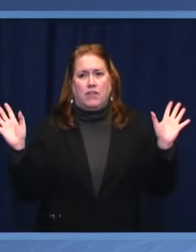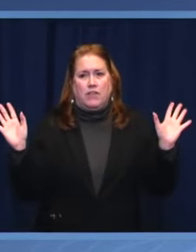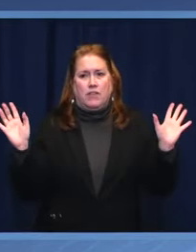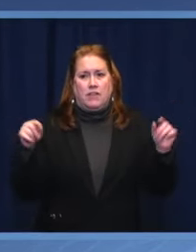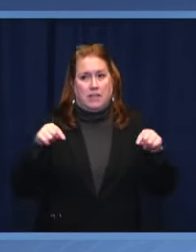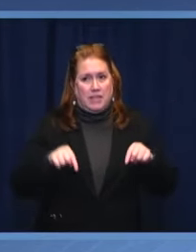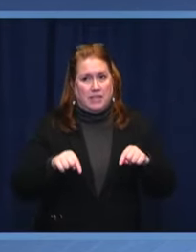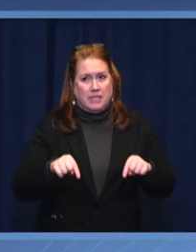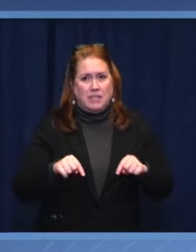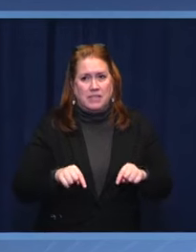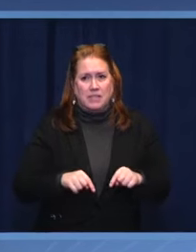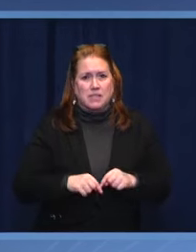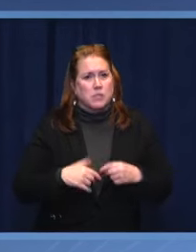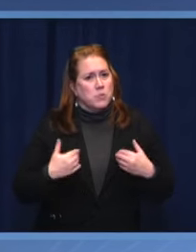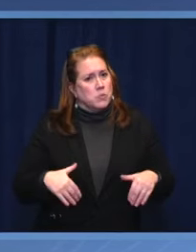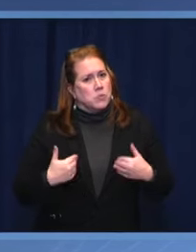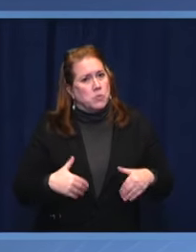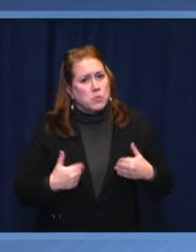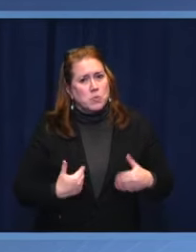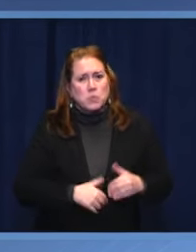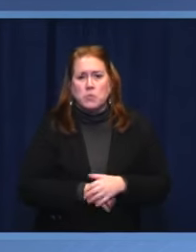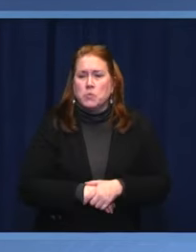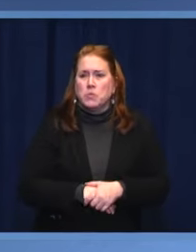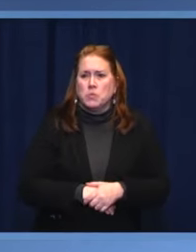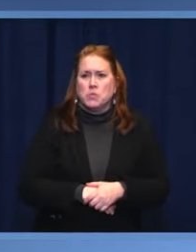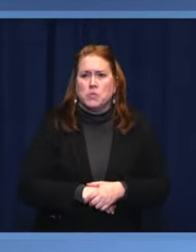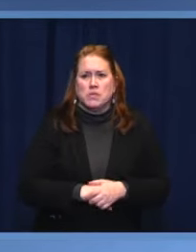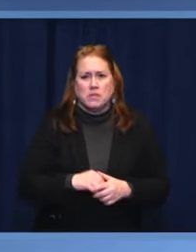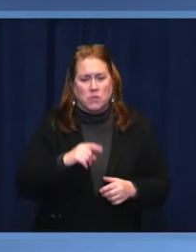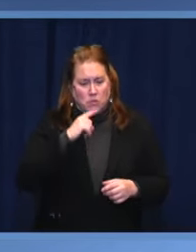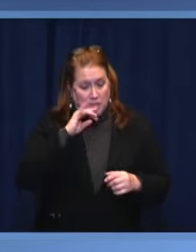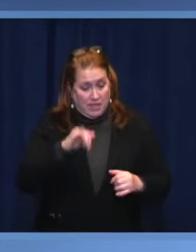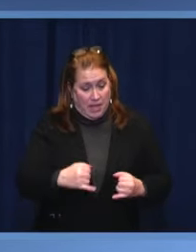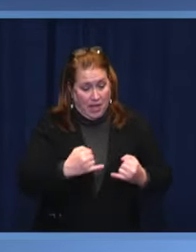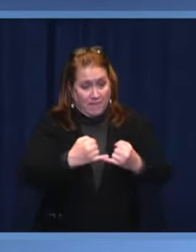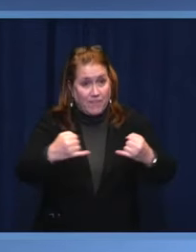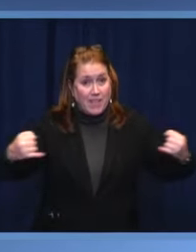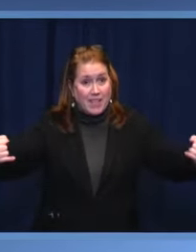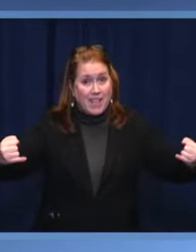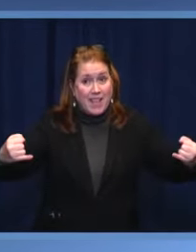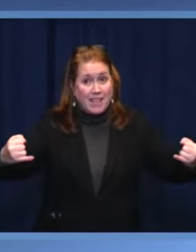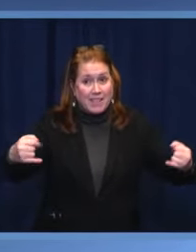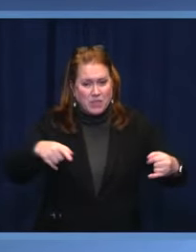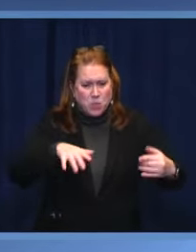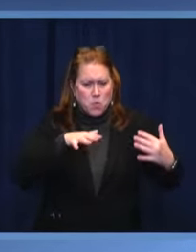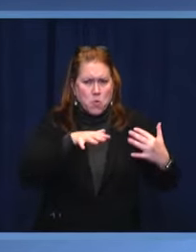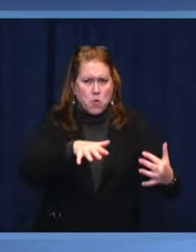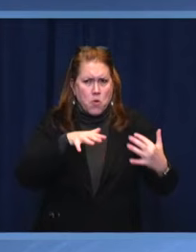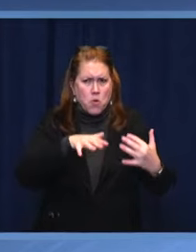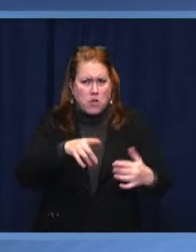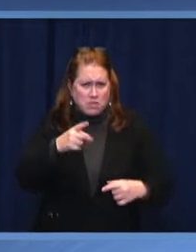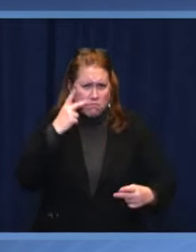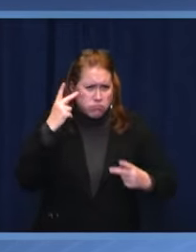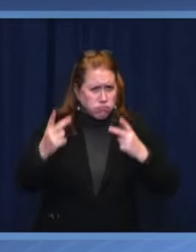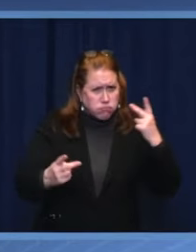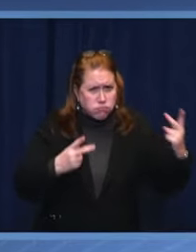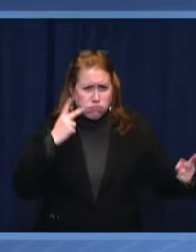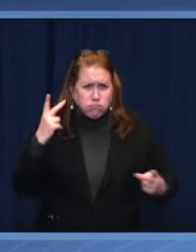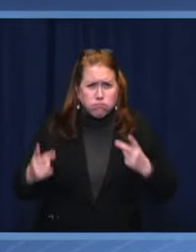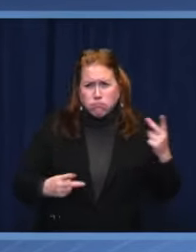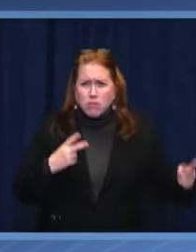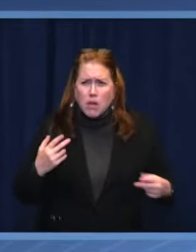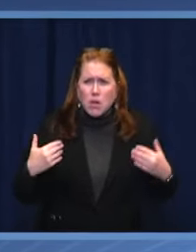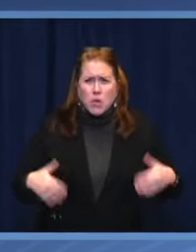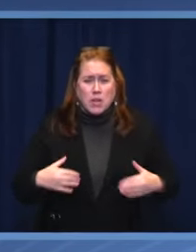visited our regions near the front line and there you can see what aspects of leadership are needed